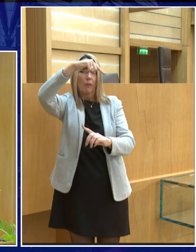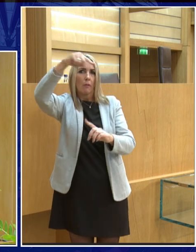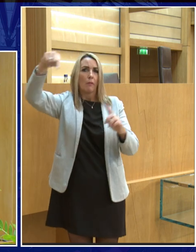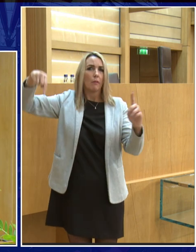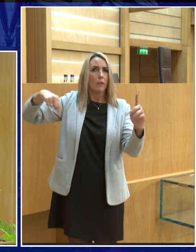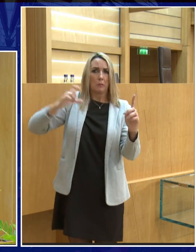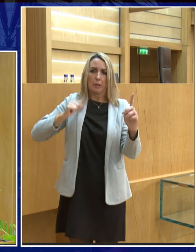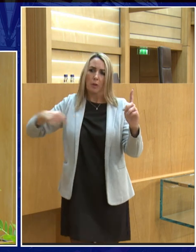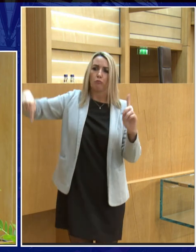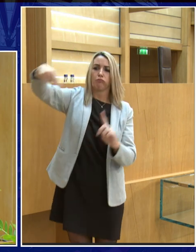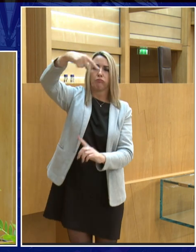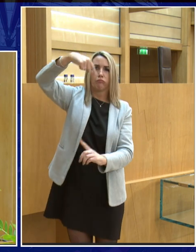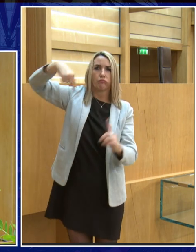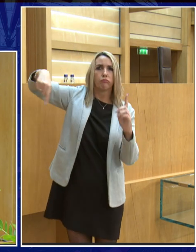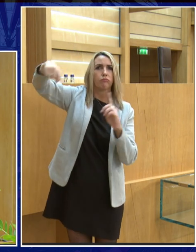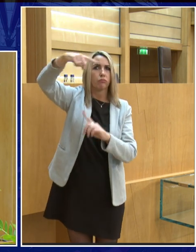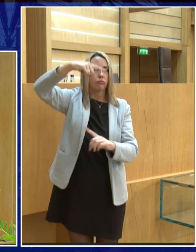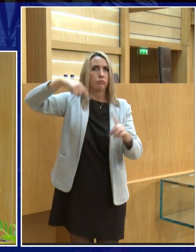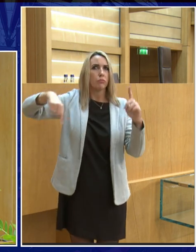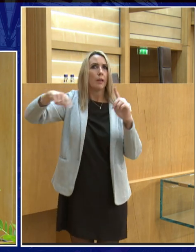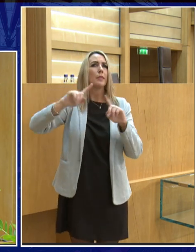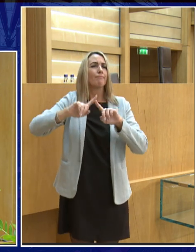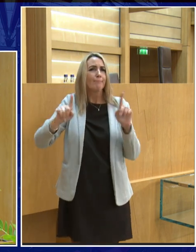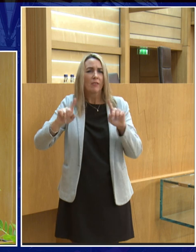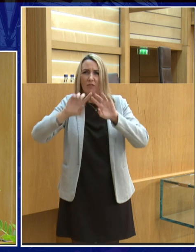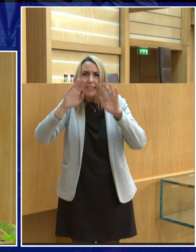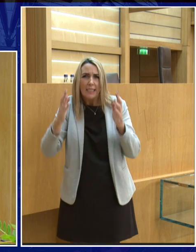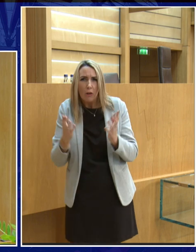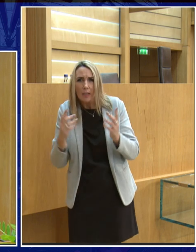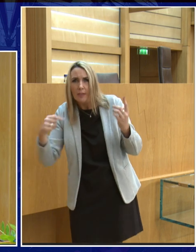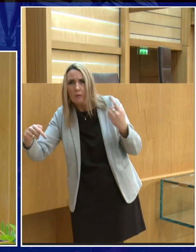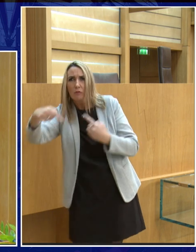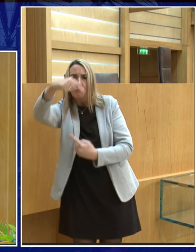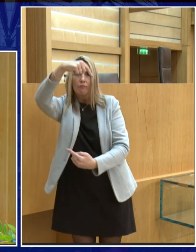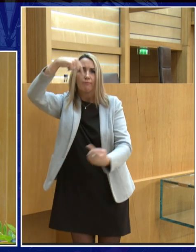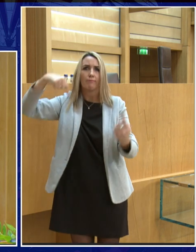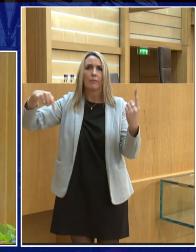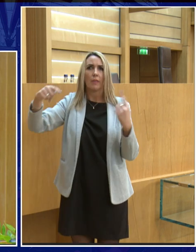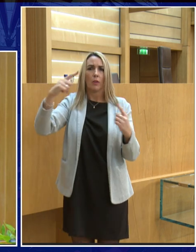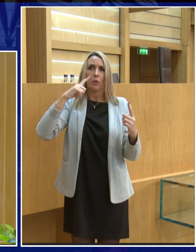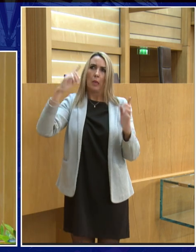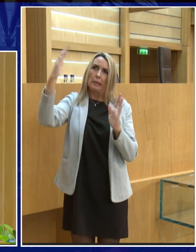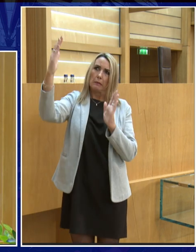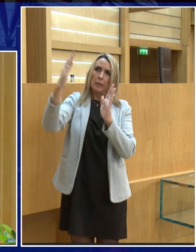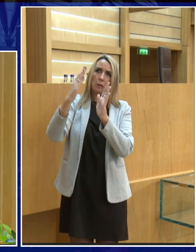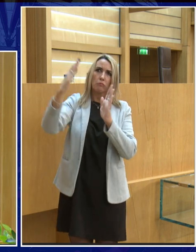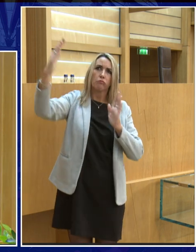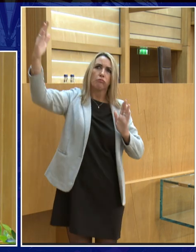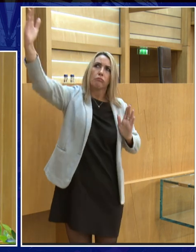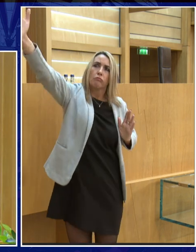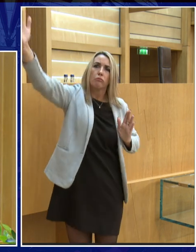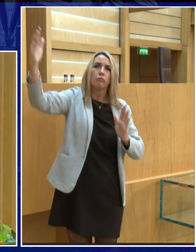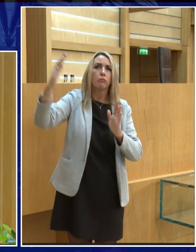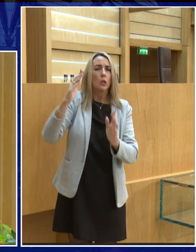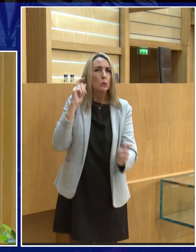earth's orbit around the sun is a squished circle called an ellipse and so it means that sometimes the moon is closer to the earth and sometimes the moon is further